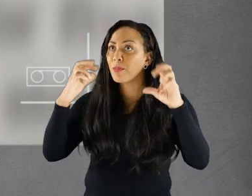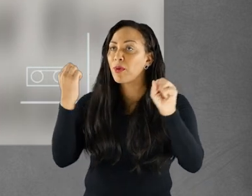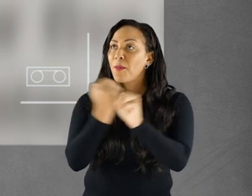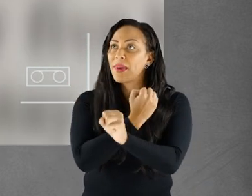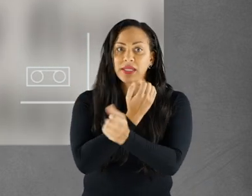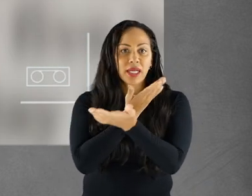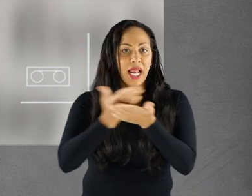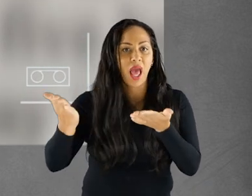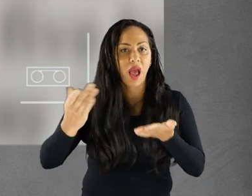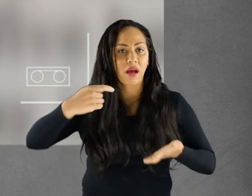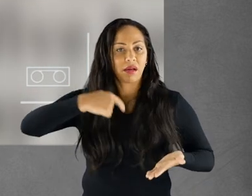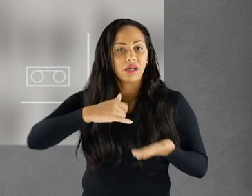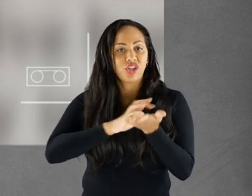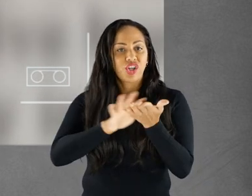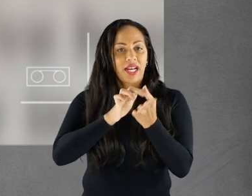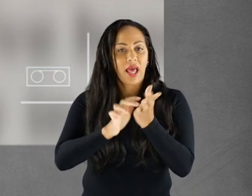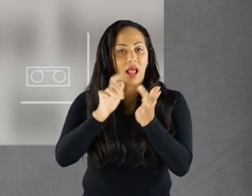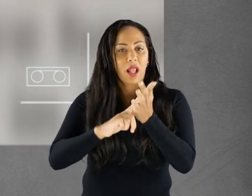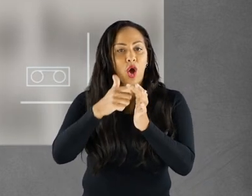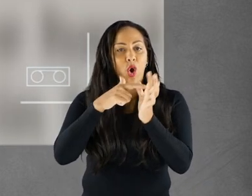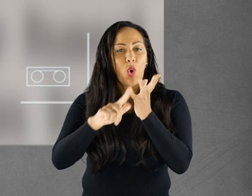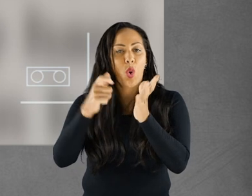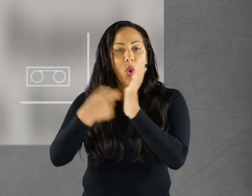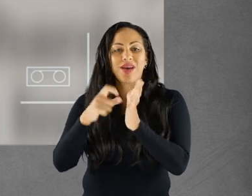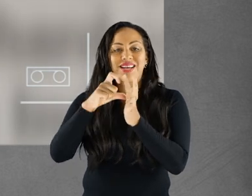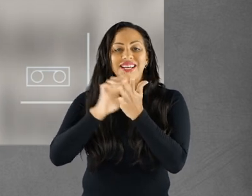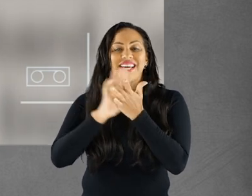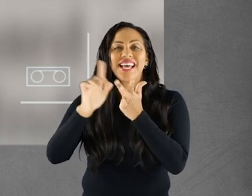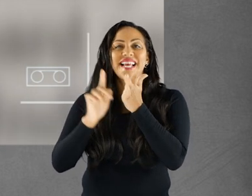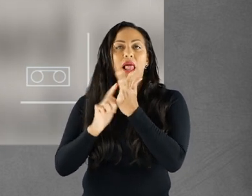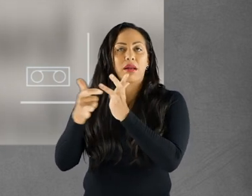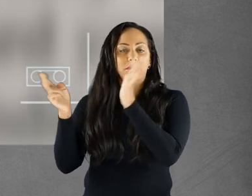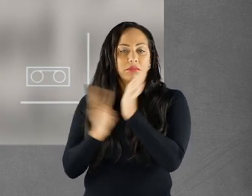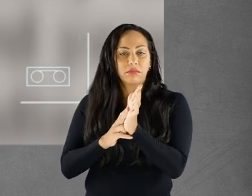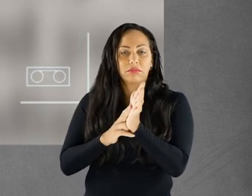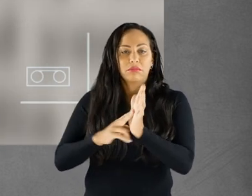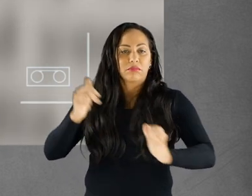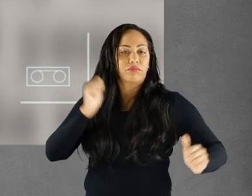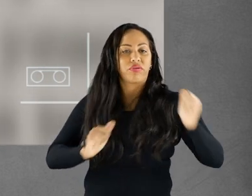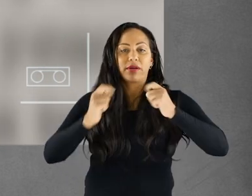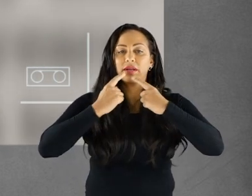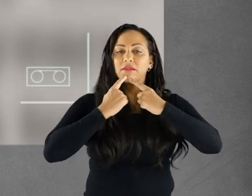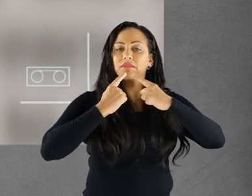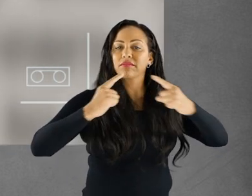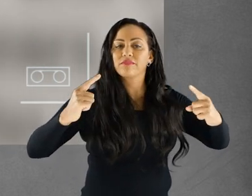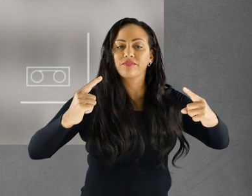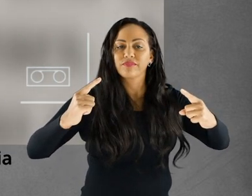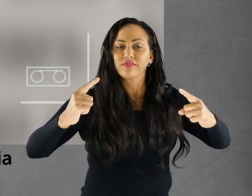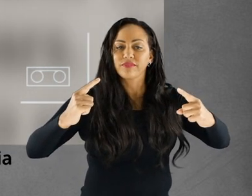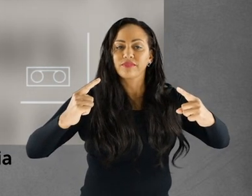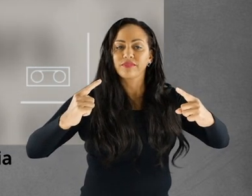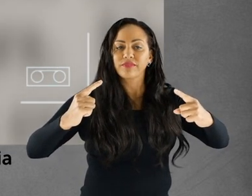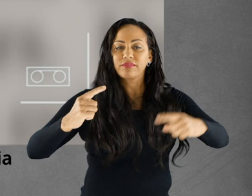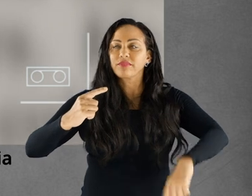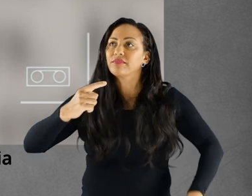wife. I hope I have made myself clear. Her name is Chenille Kaur Dhillon, he proudly announced. Gurdiv had